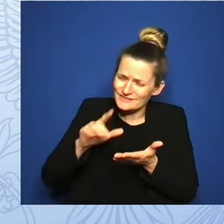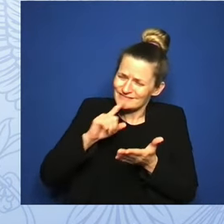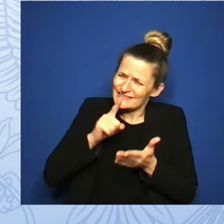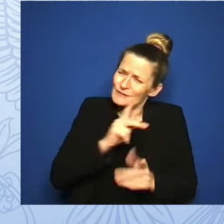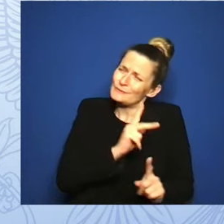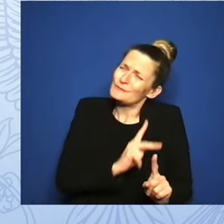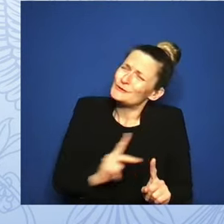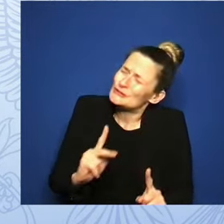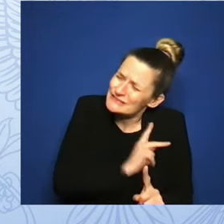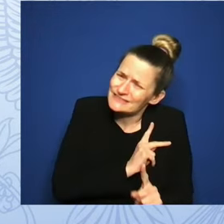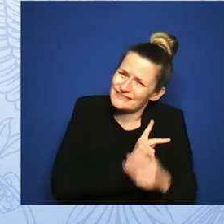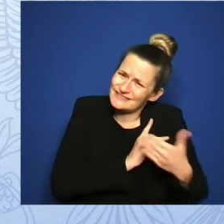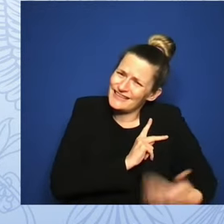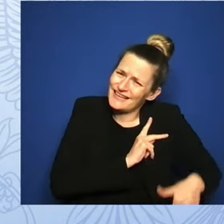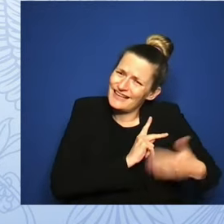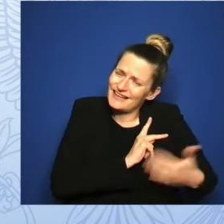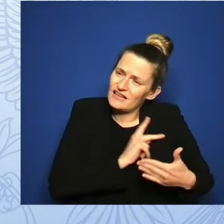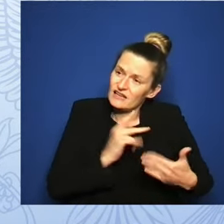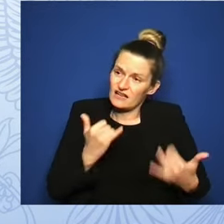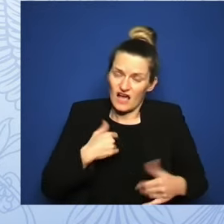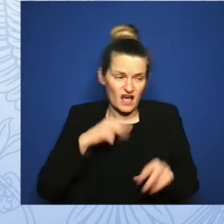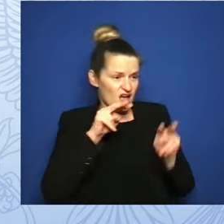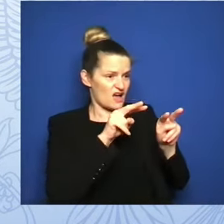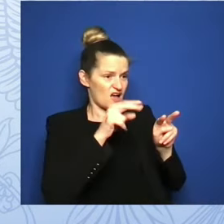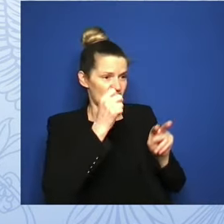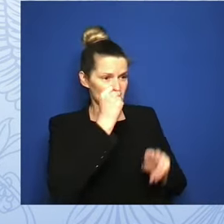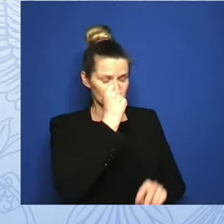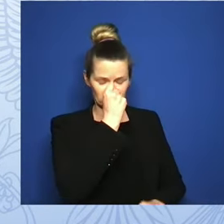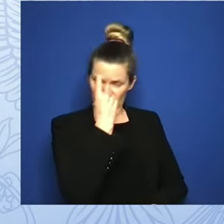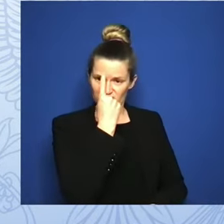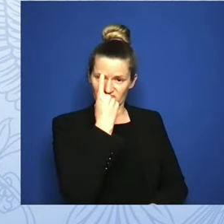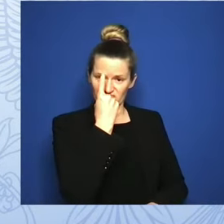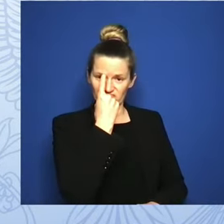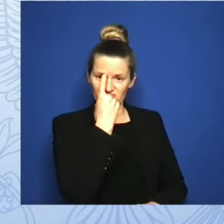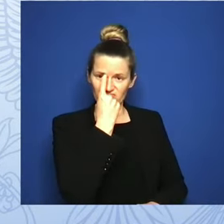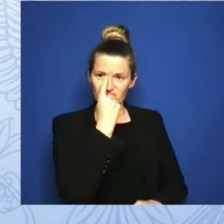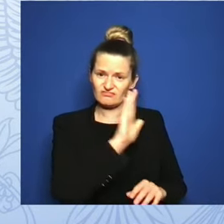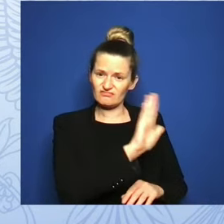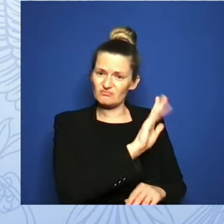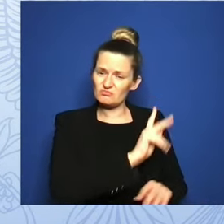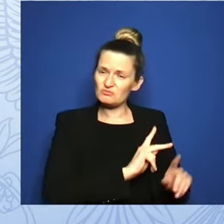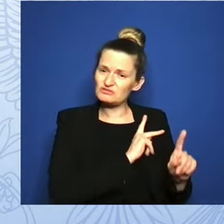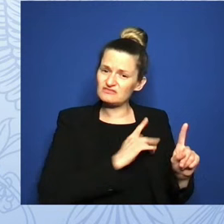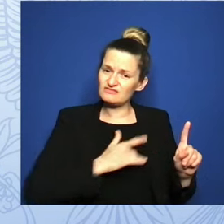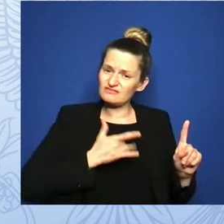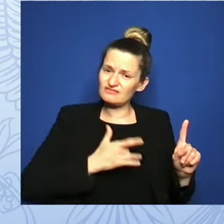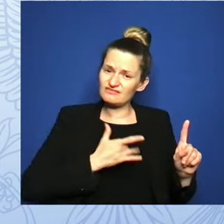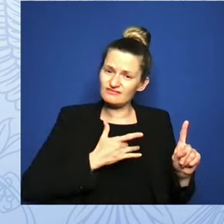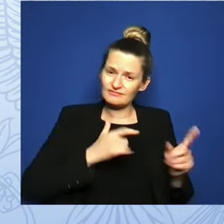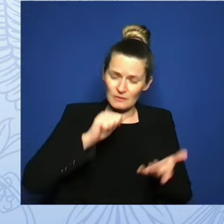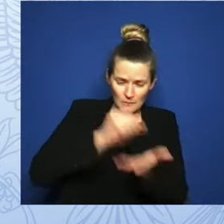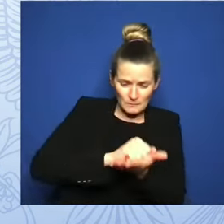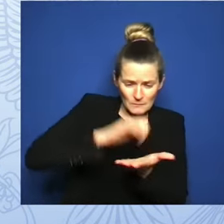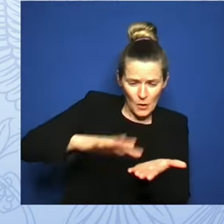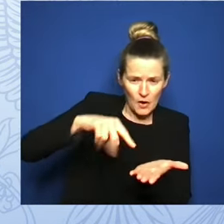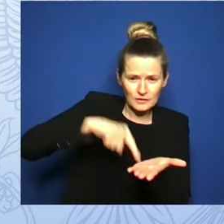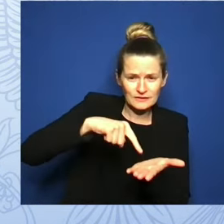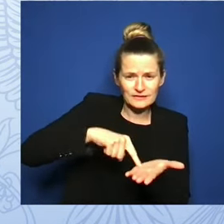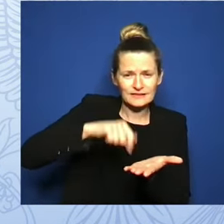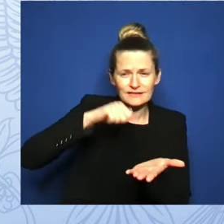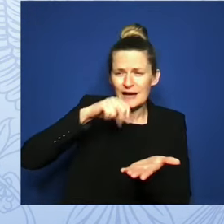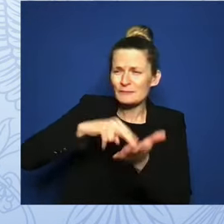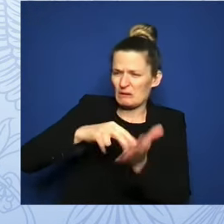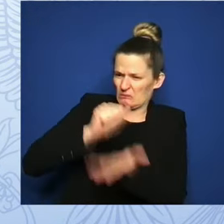Denying access to abortion is denying fundamental health care, and if we allow this to continue, women will die, if they haven't already.